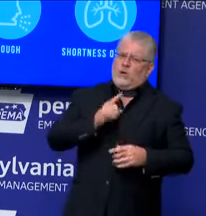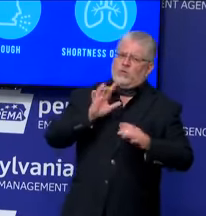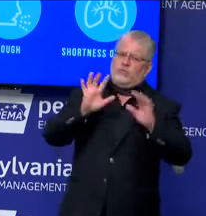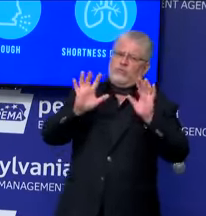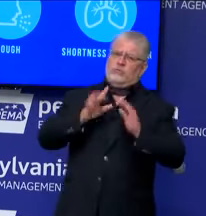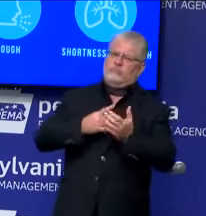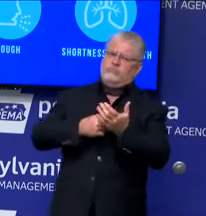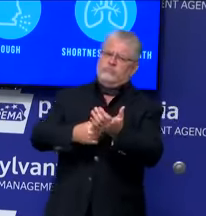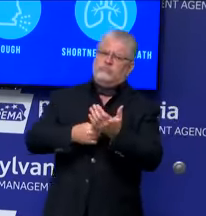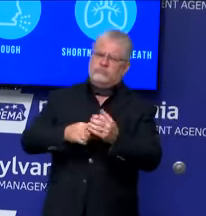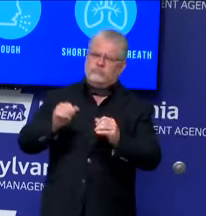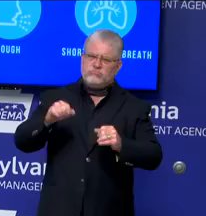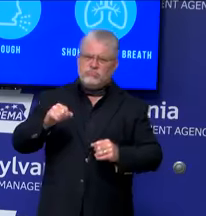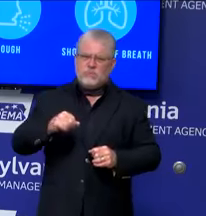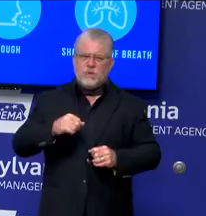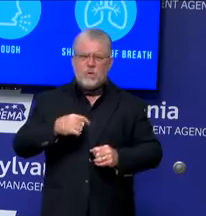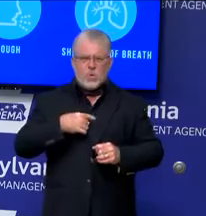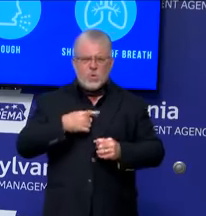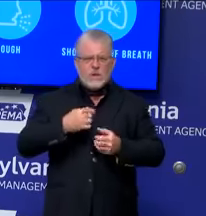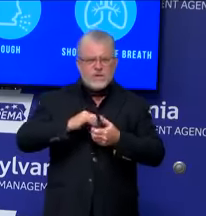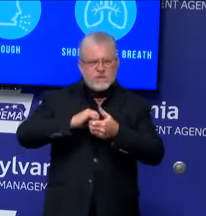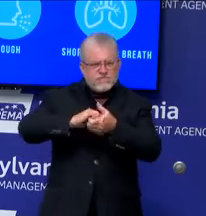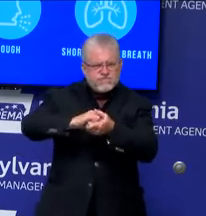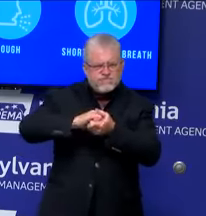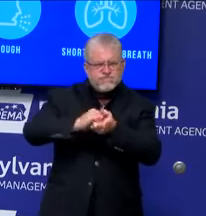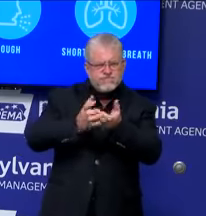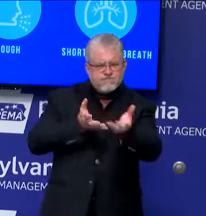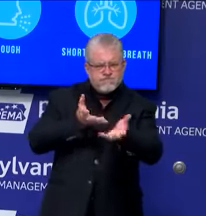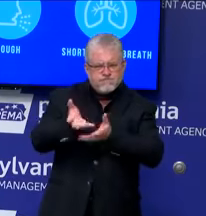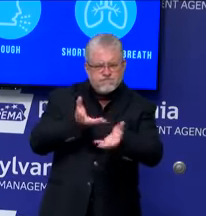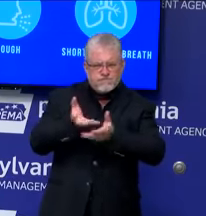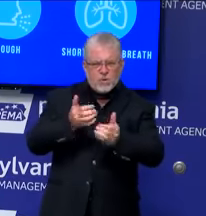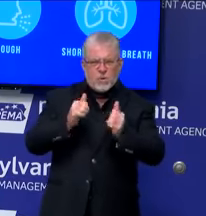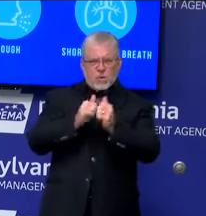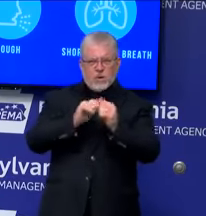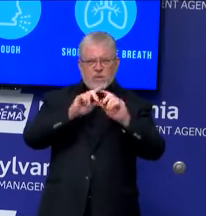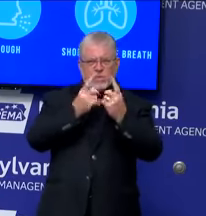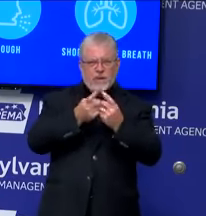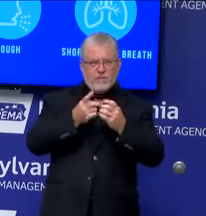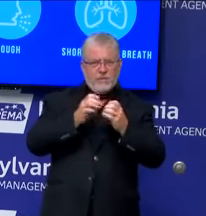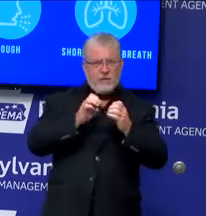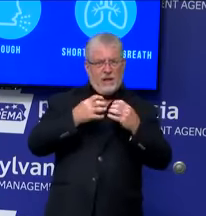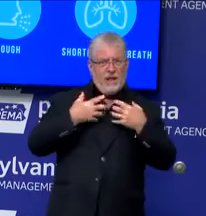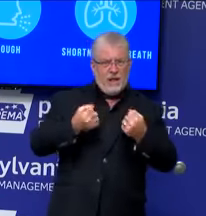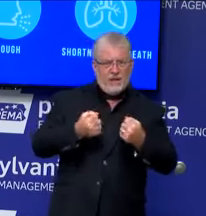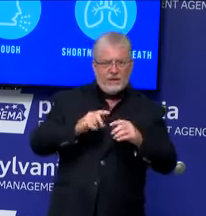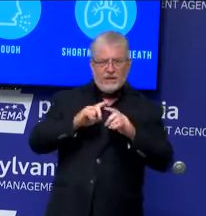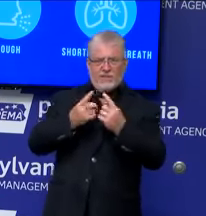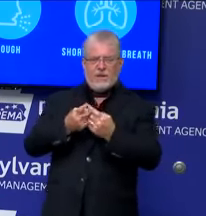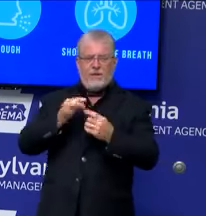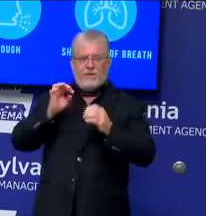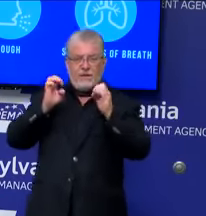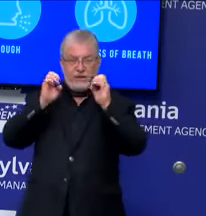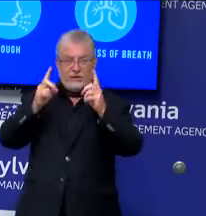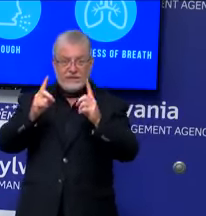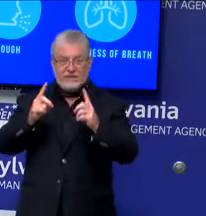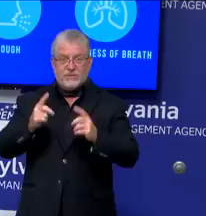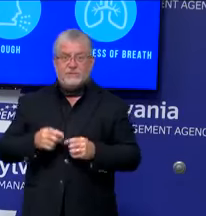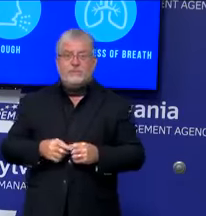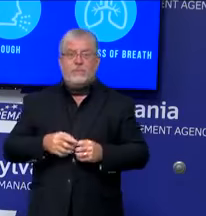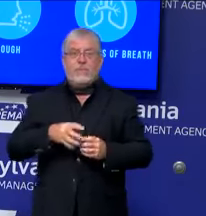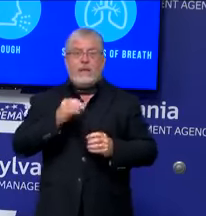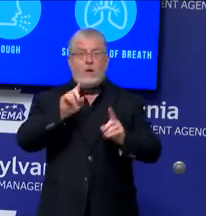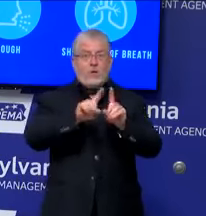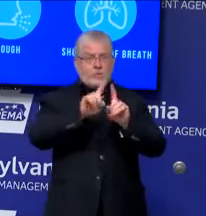Education, with the Department of Health and other agencies, and of course the governor's office. We spoke with the legislature yesterday. We